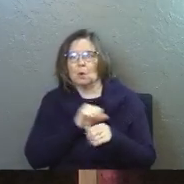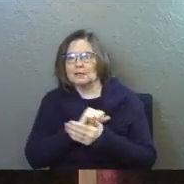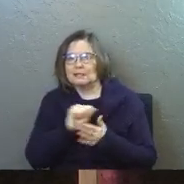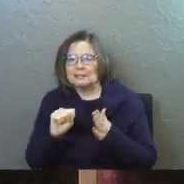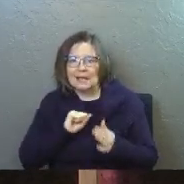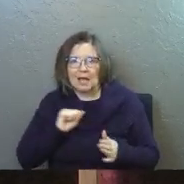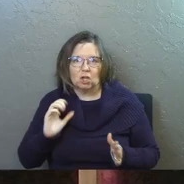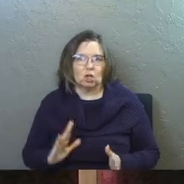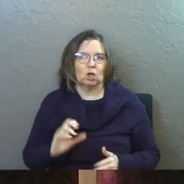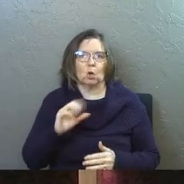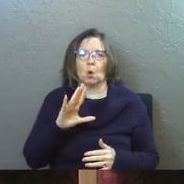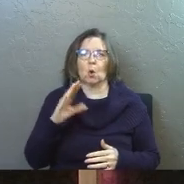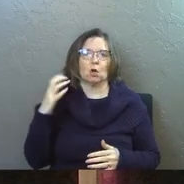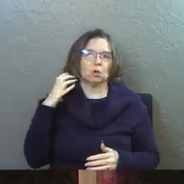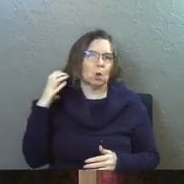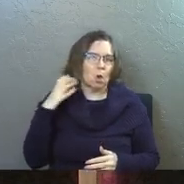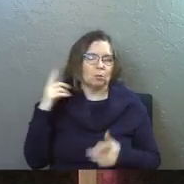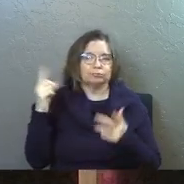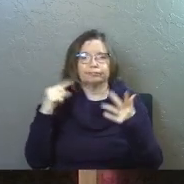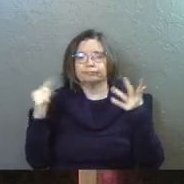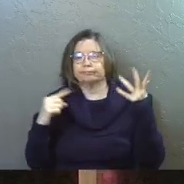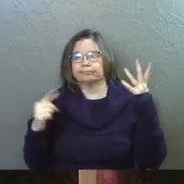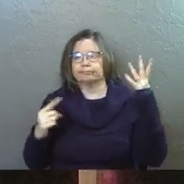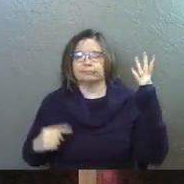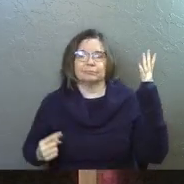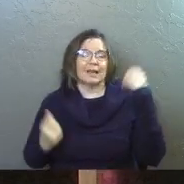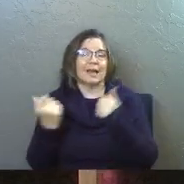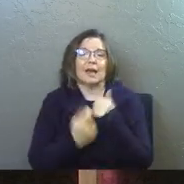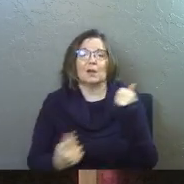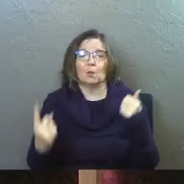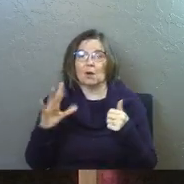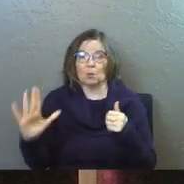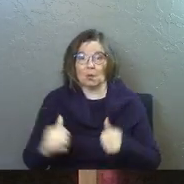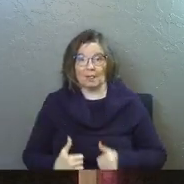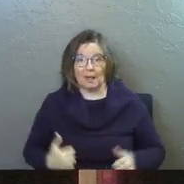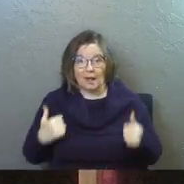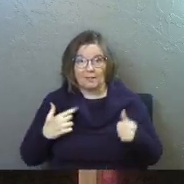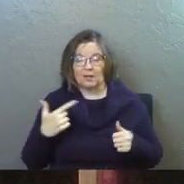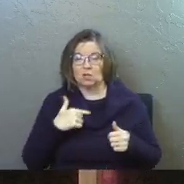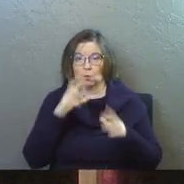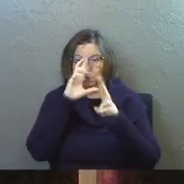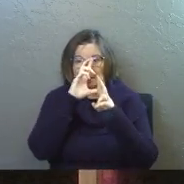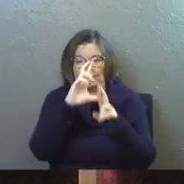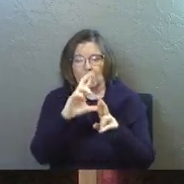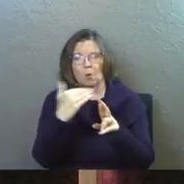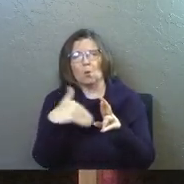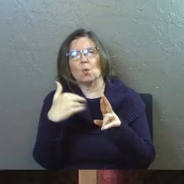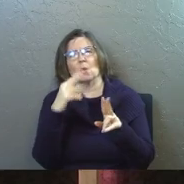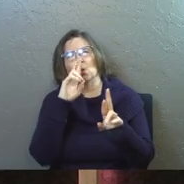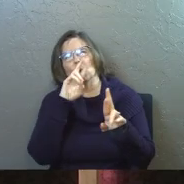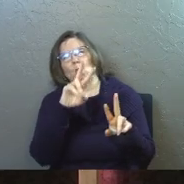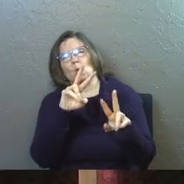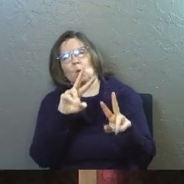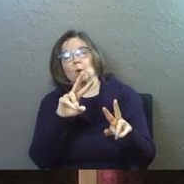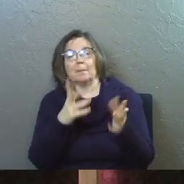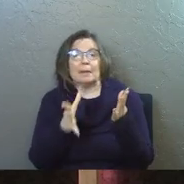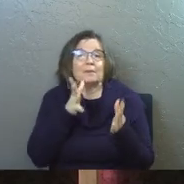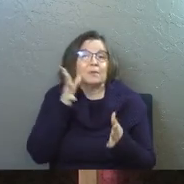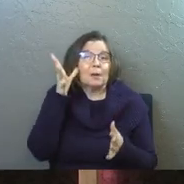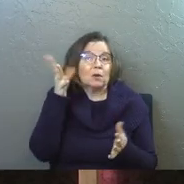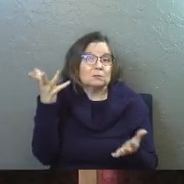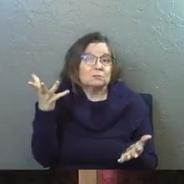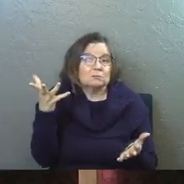senator or a coach or just a professor or anybody in your life and you respected them so much, maybe even a parent,